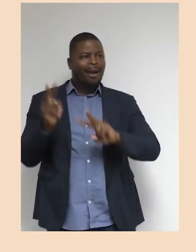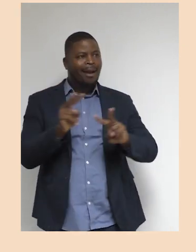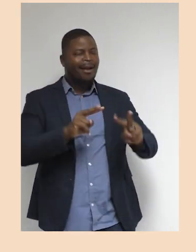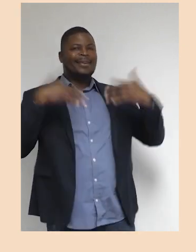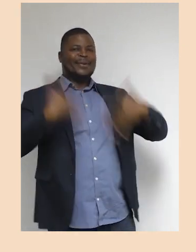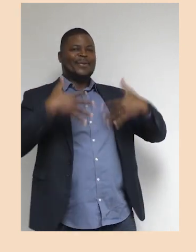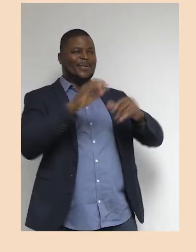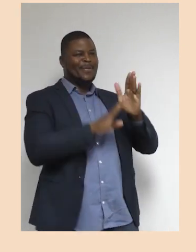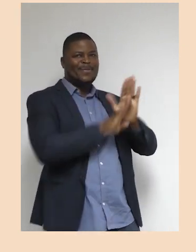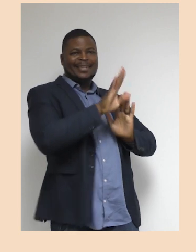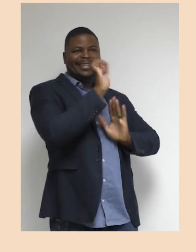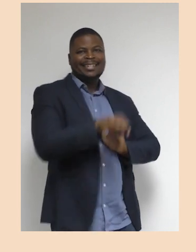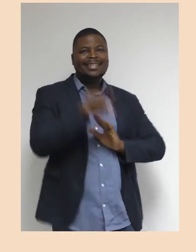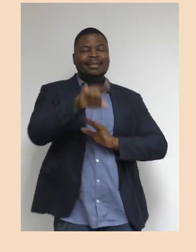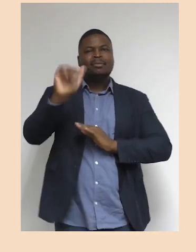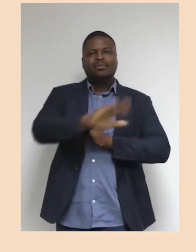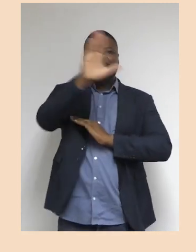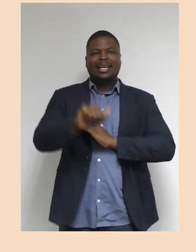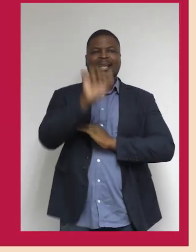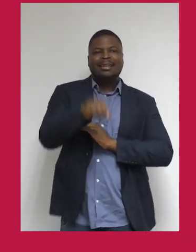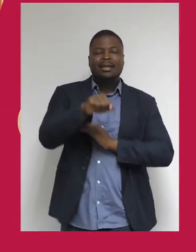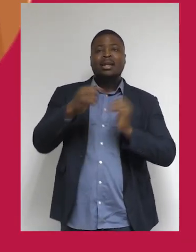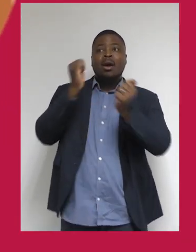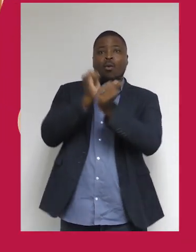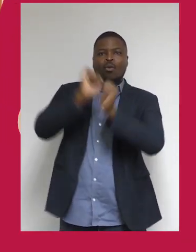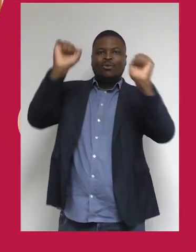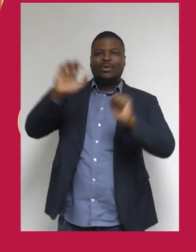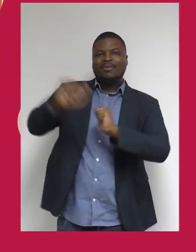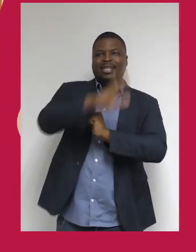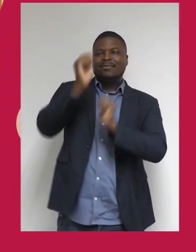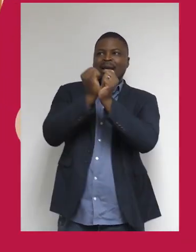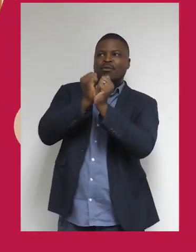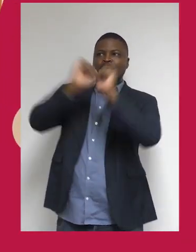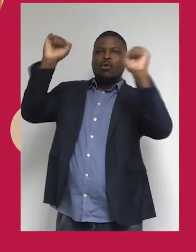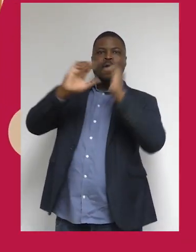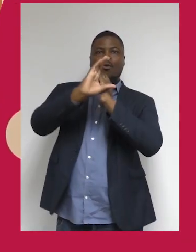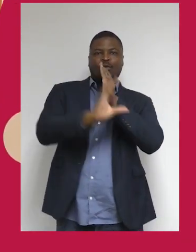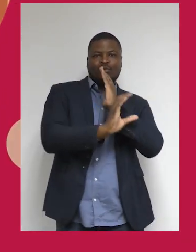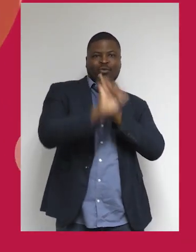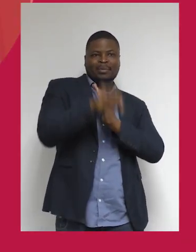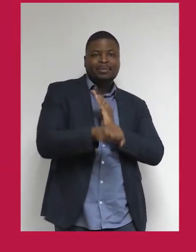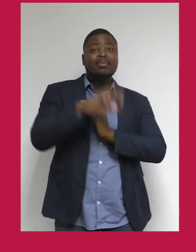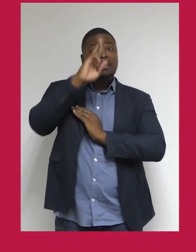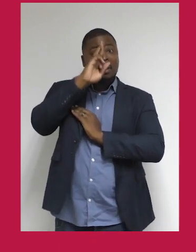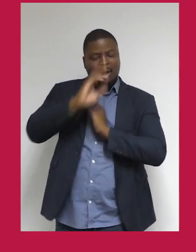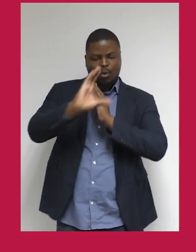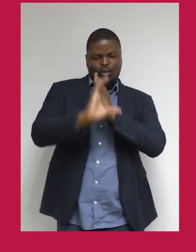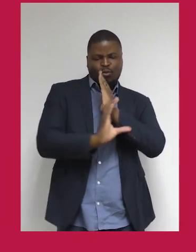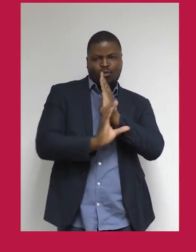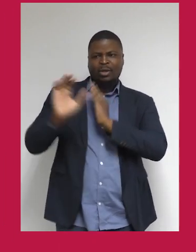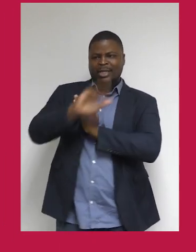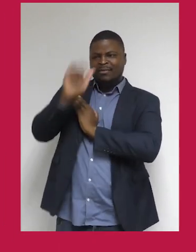Finally, the apartheid regime was abolished and the nation ushered in a constitutional democracy. The Constitution is